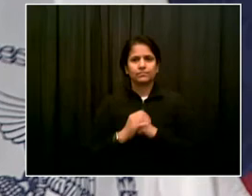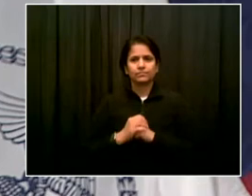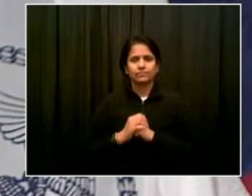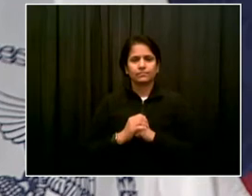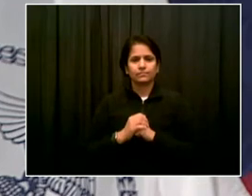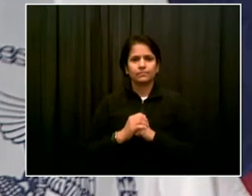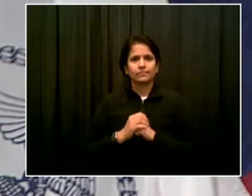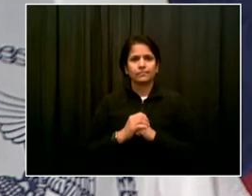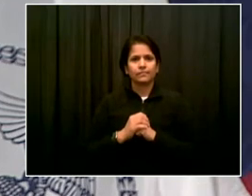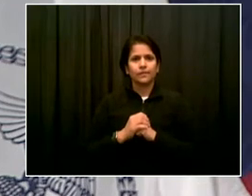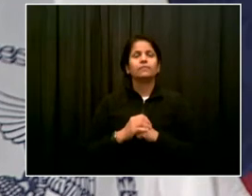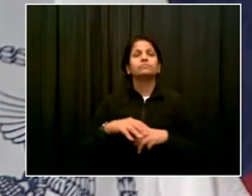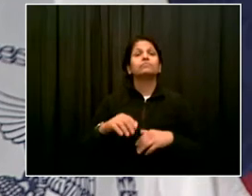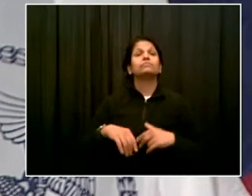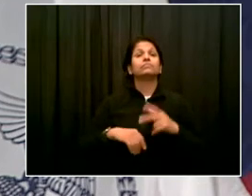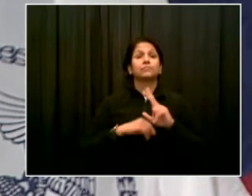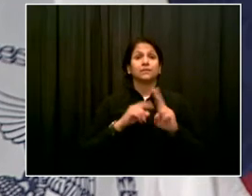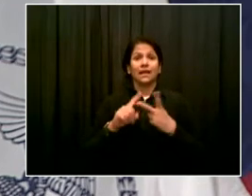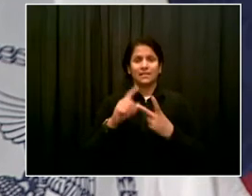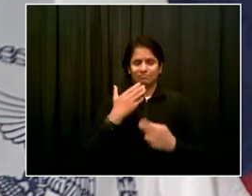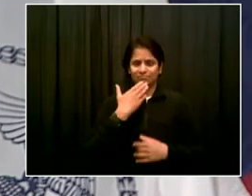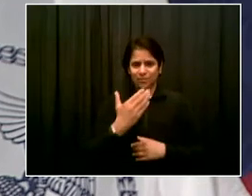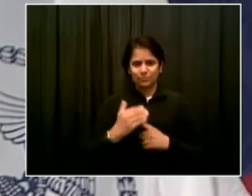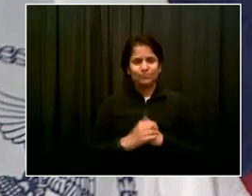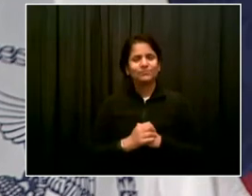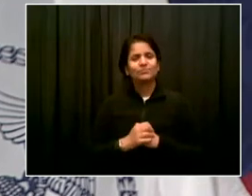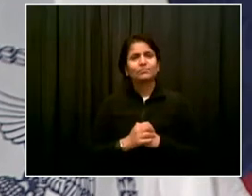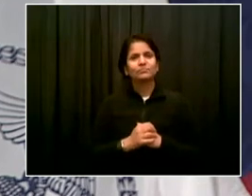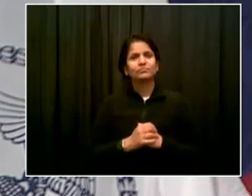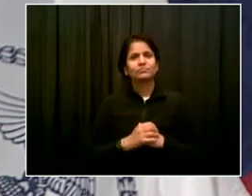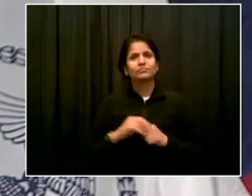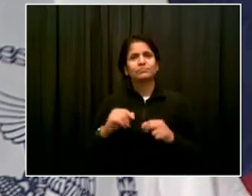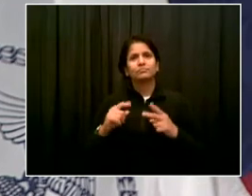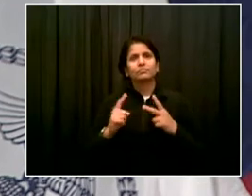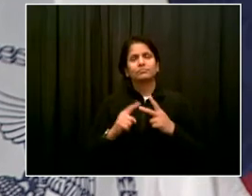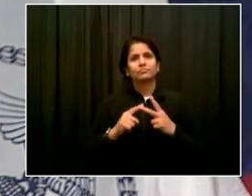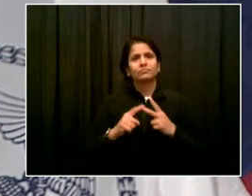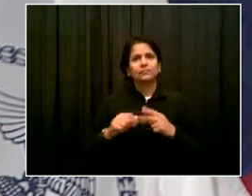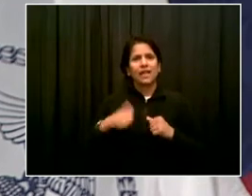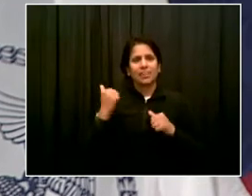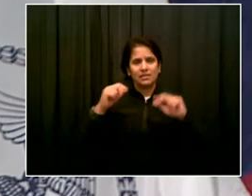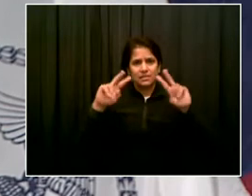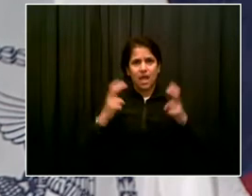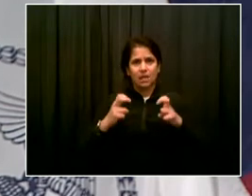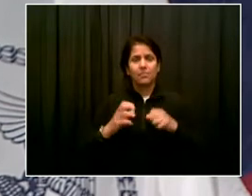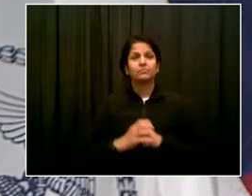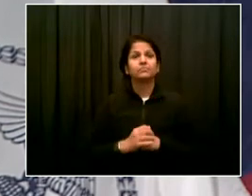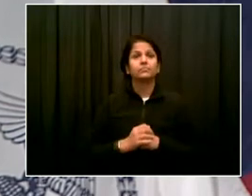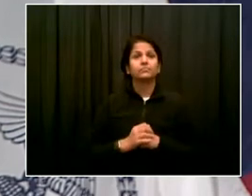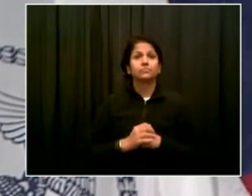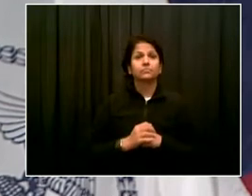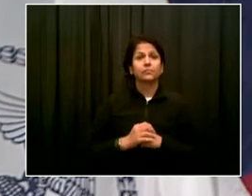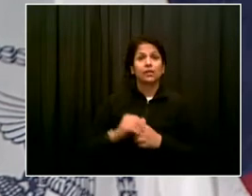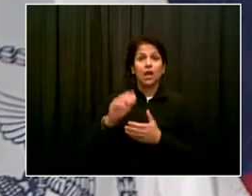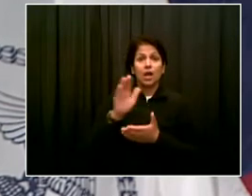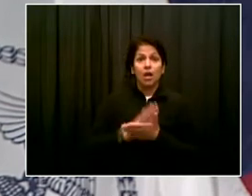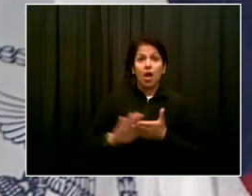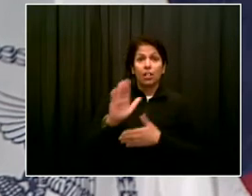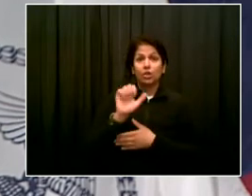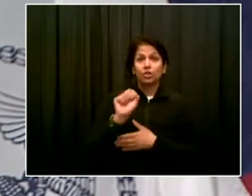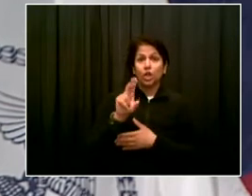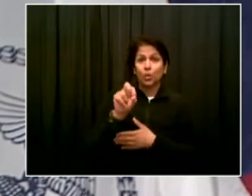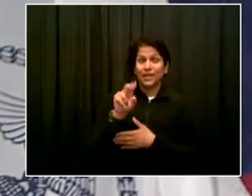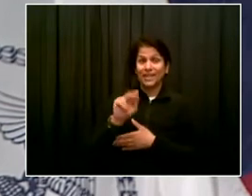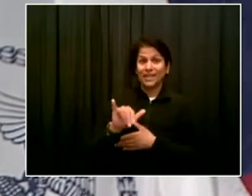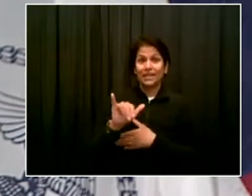Okay, thank you. Different subject. SUNY and CUNY, they're requiring vaccines for students returning to